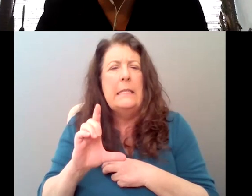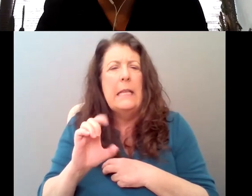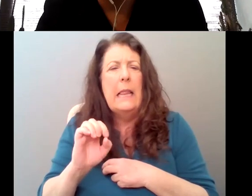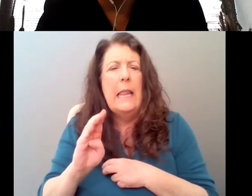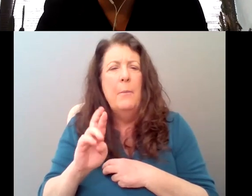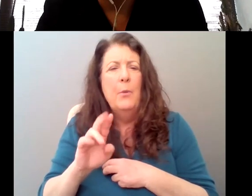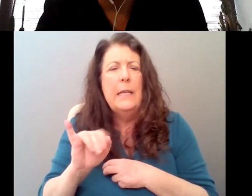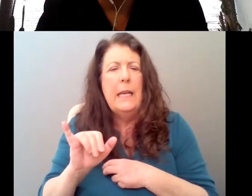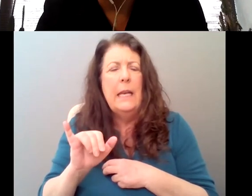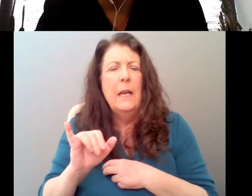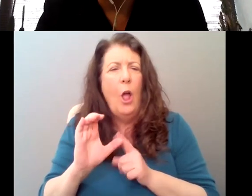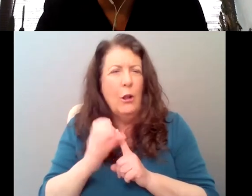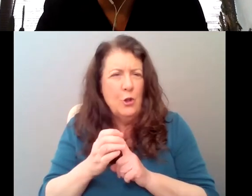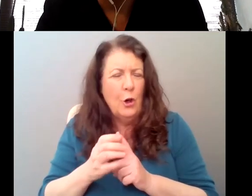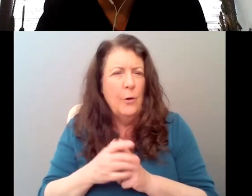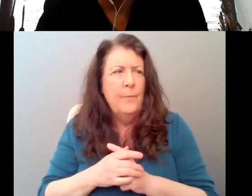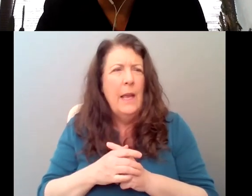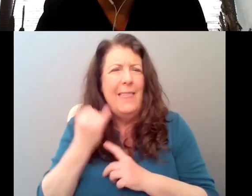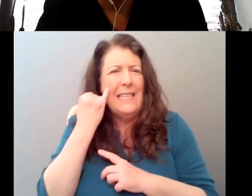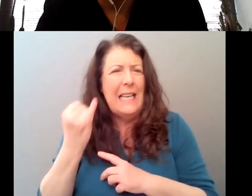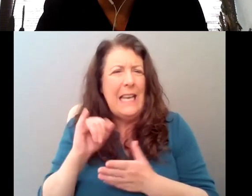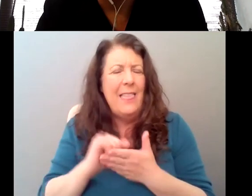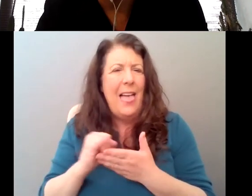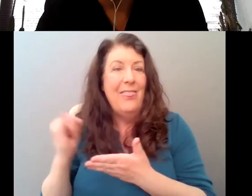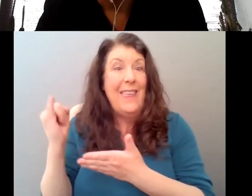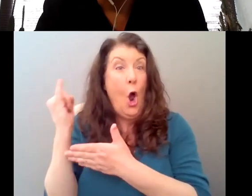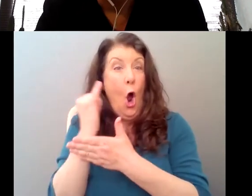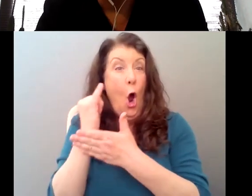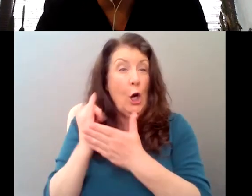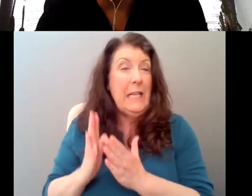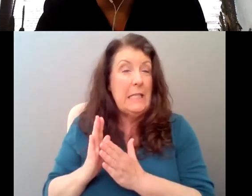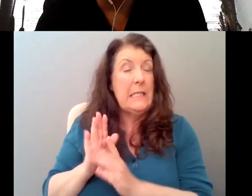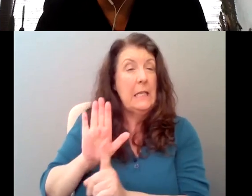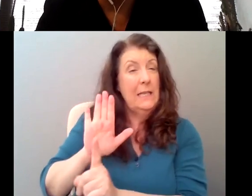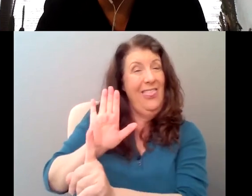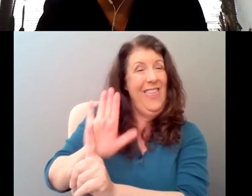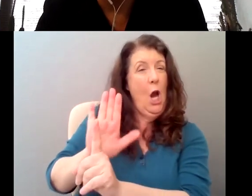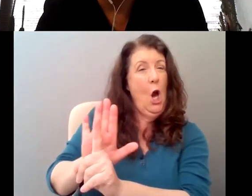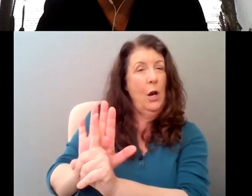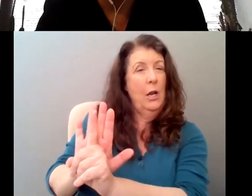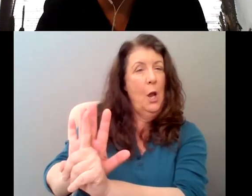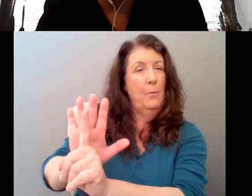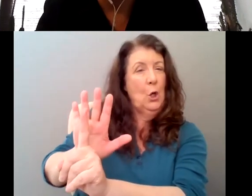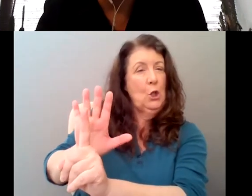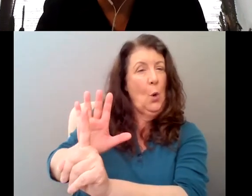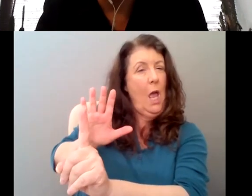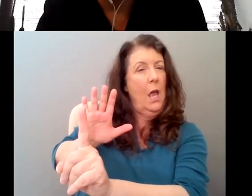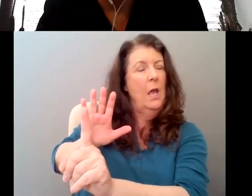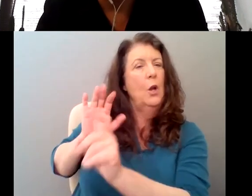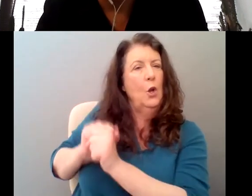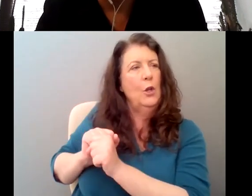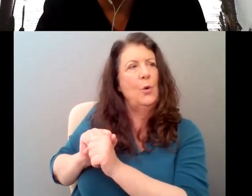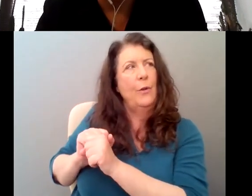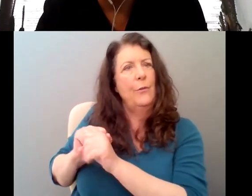idea that like the artist and her persona could really overtake the art itself, um, kind of like famous for being famous, what